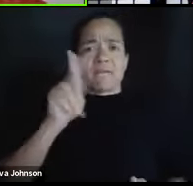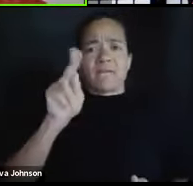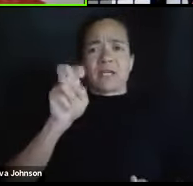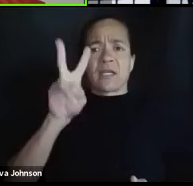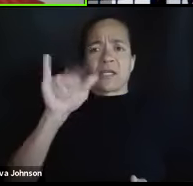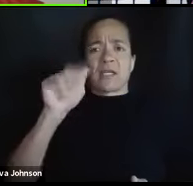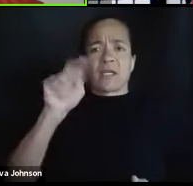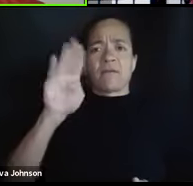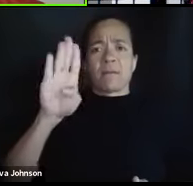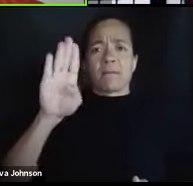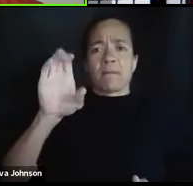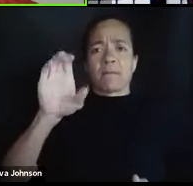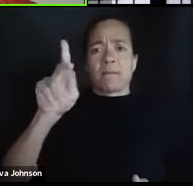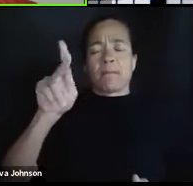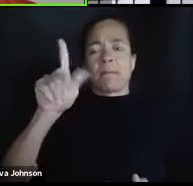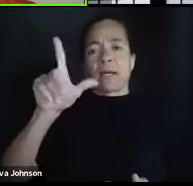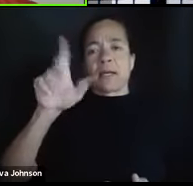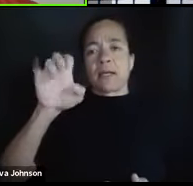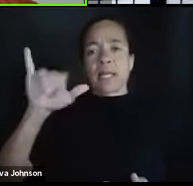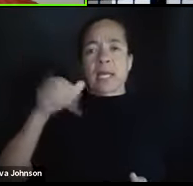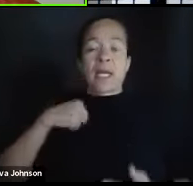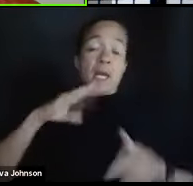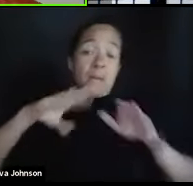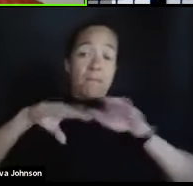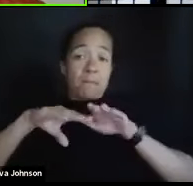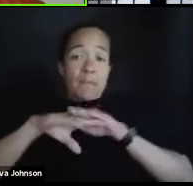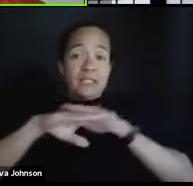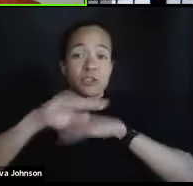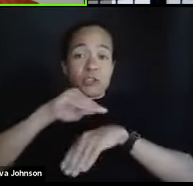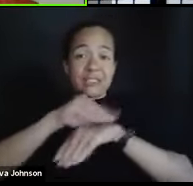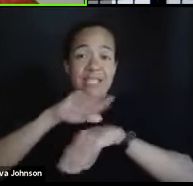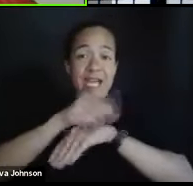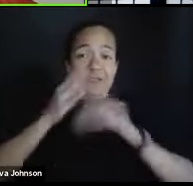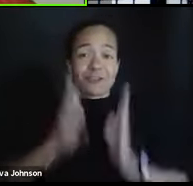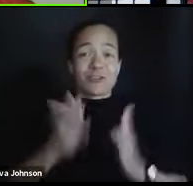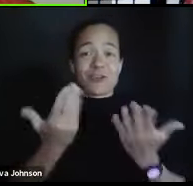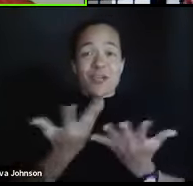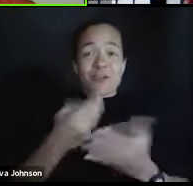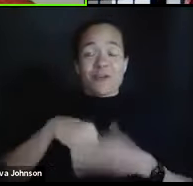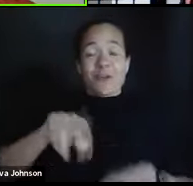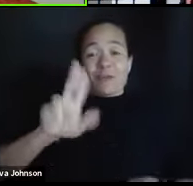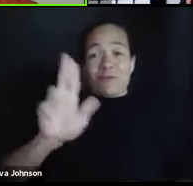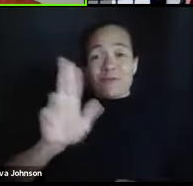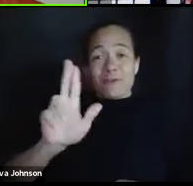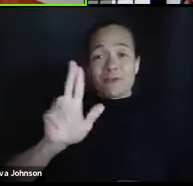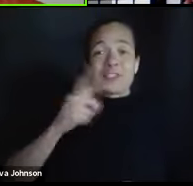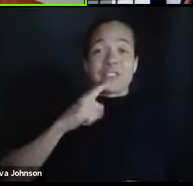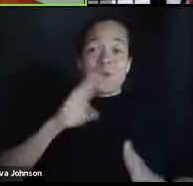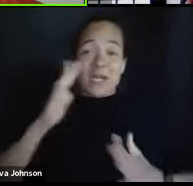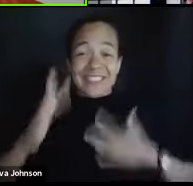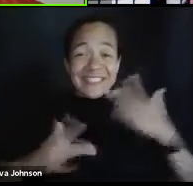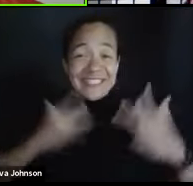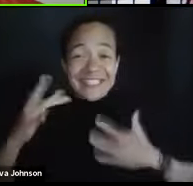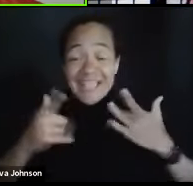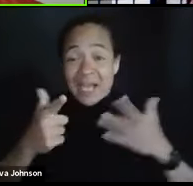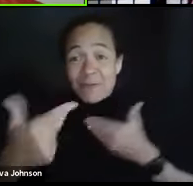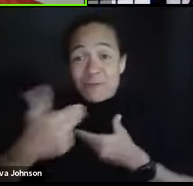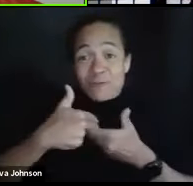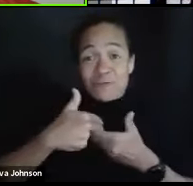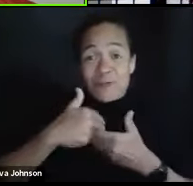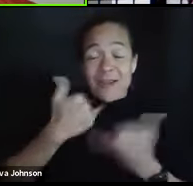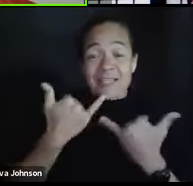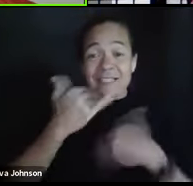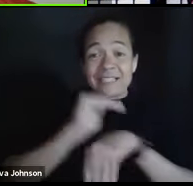and I am an admissions counselor here at the University of Louisville. Again, we're really excited to have you all here tonight. Tonight's presentation